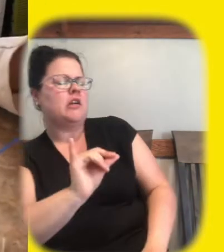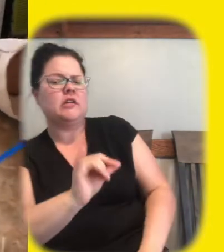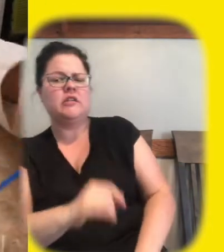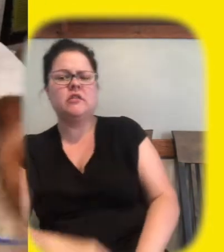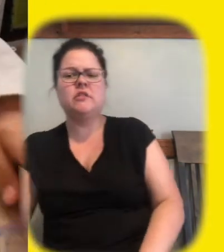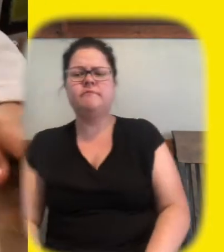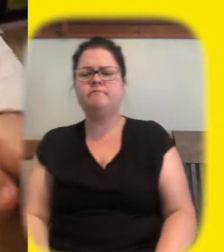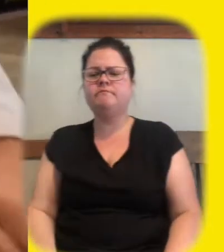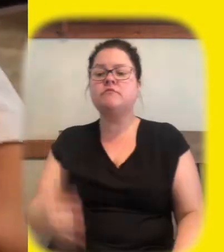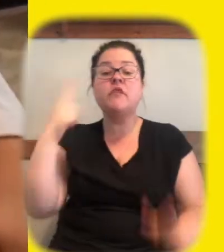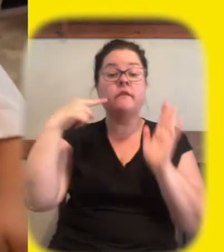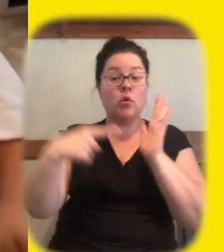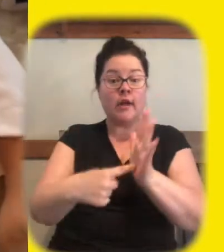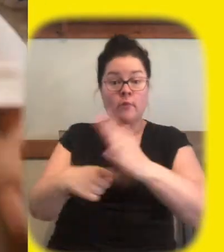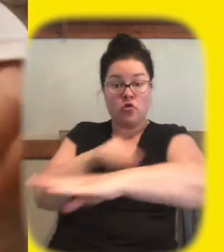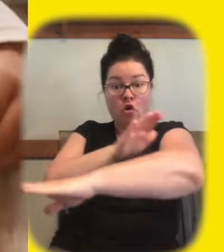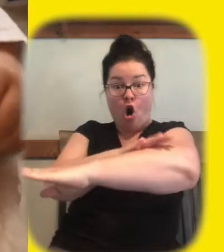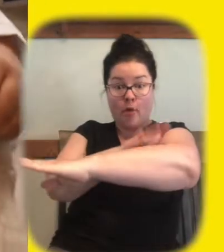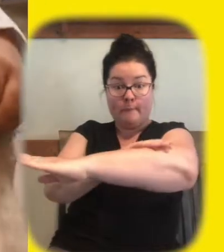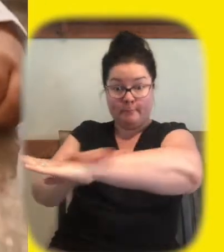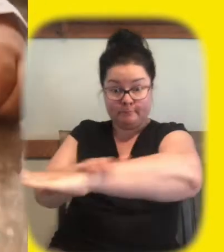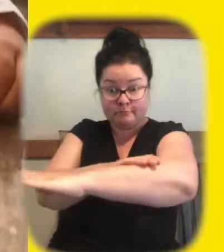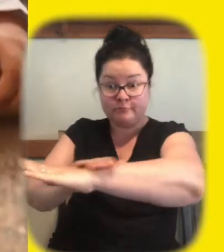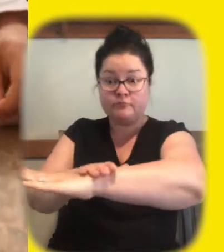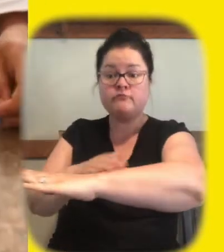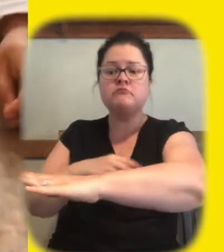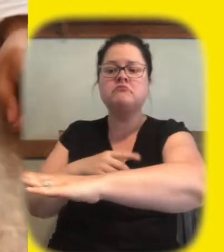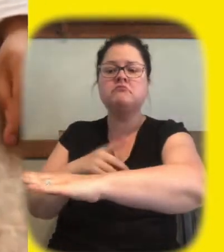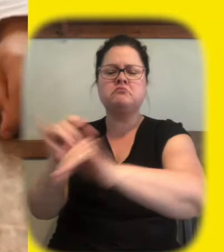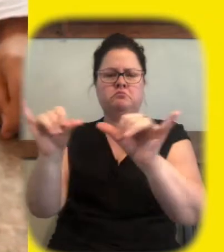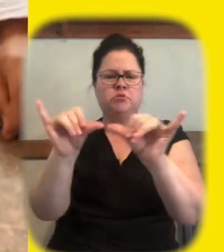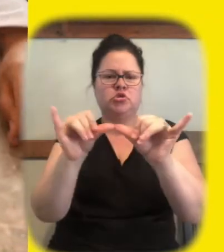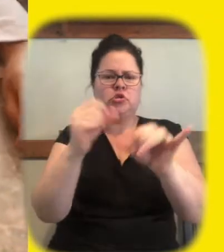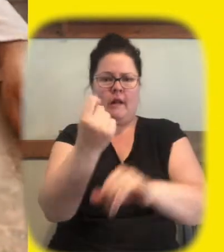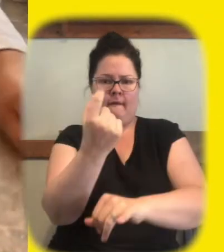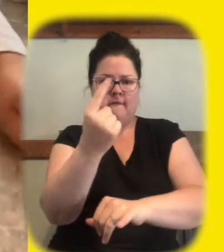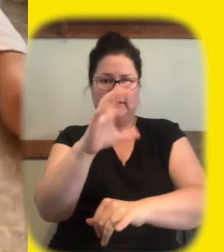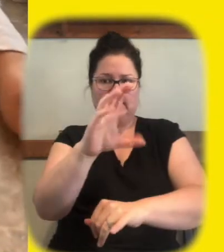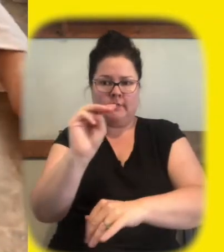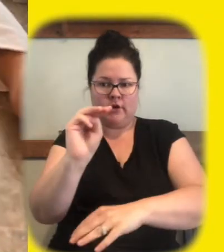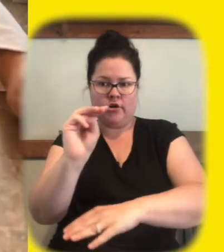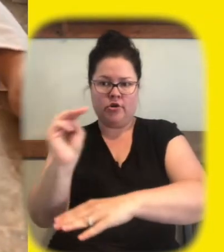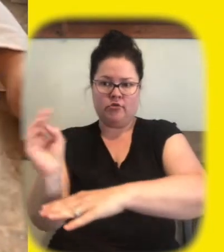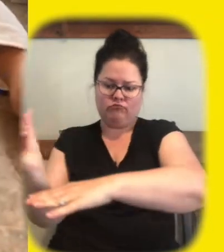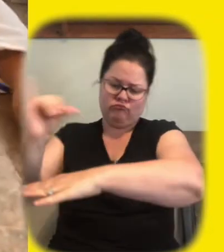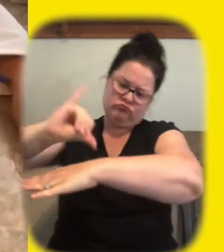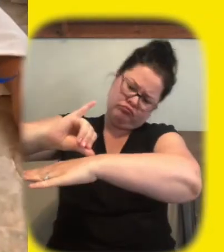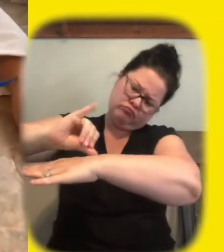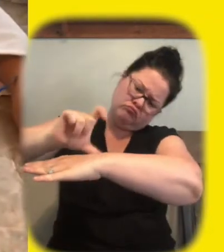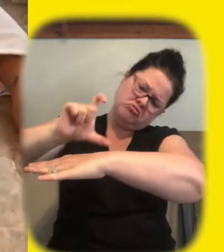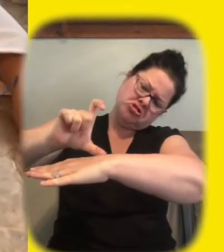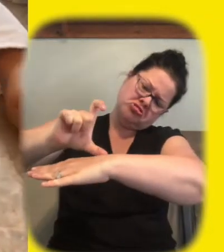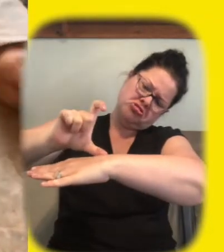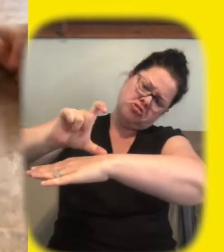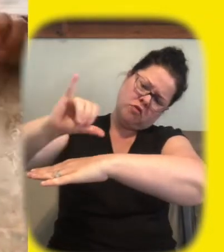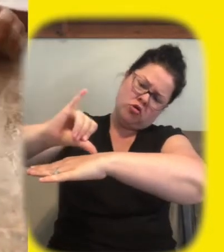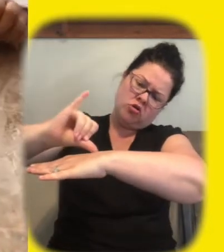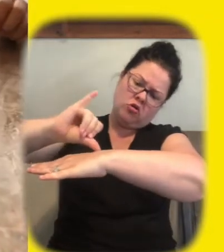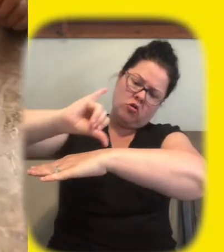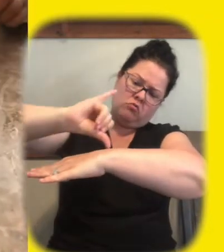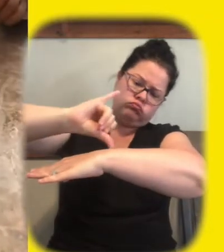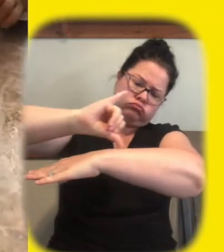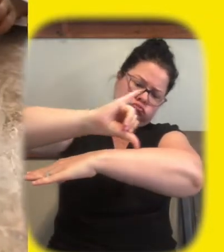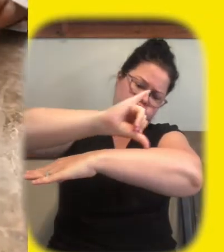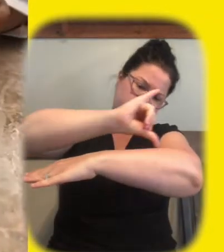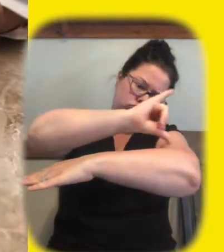like just take your arm for an example then take 11 centimeters then scale it to your arm that's